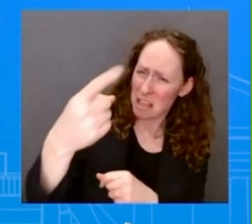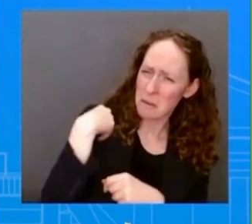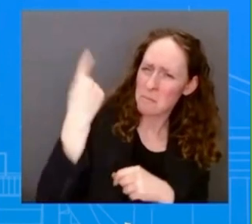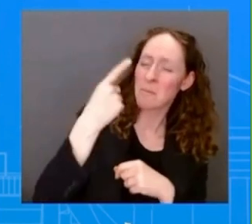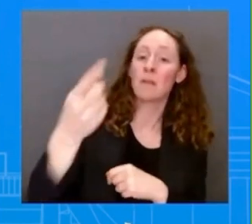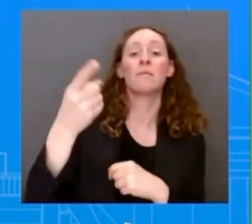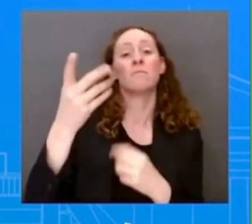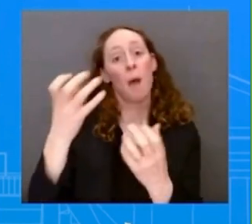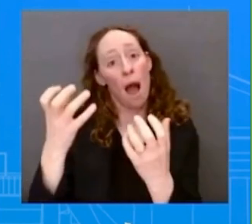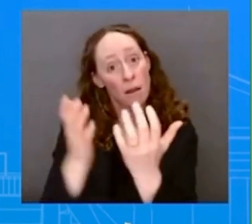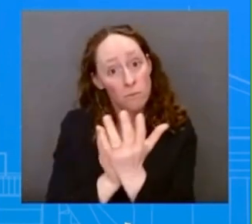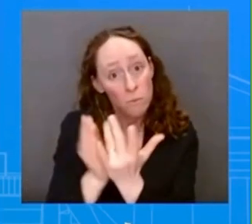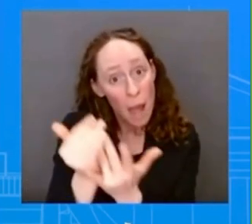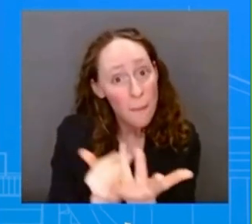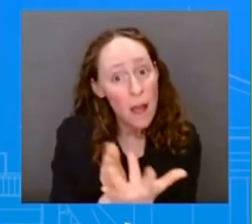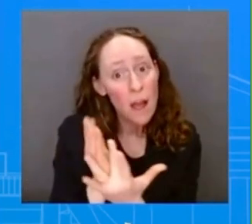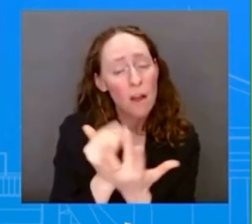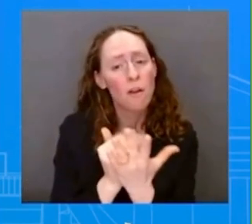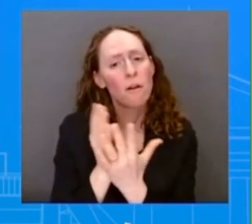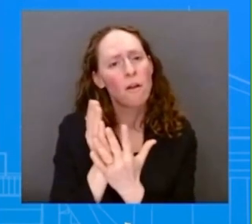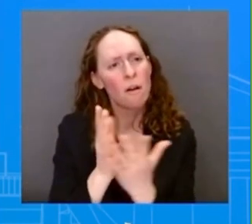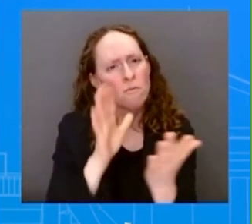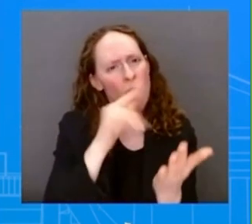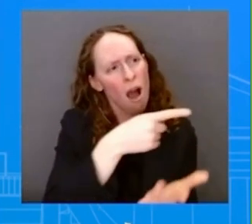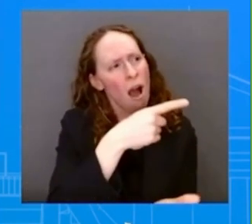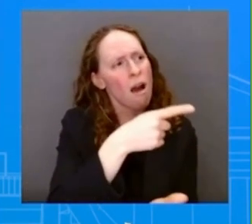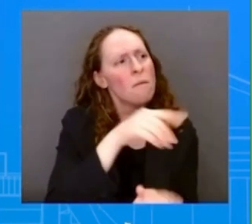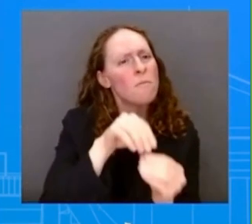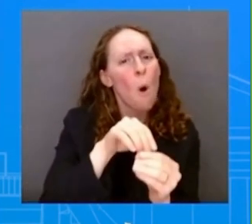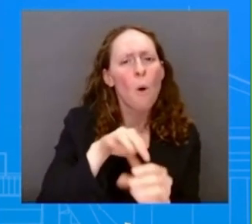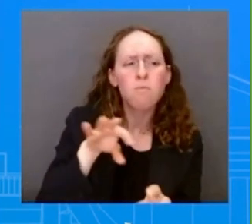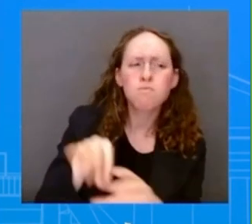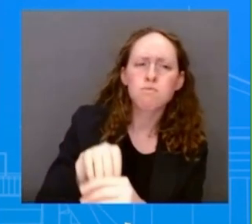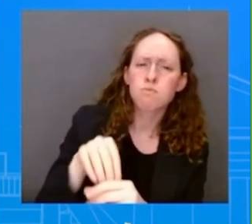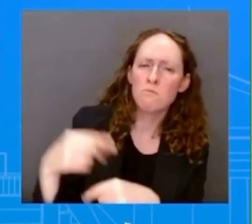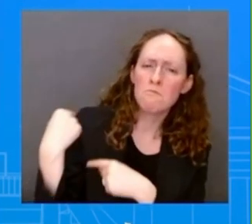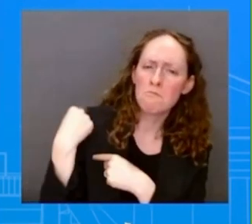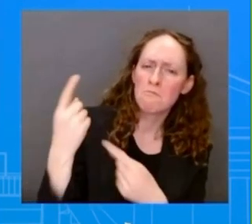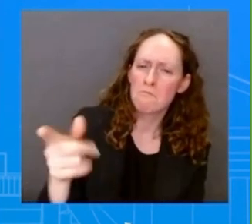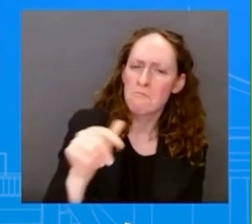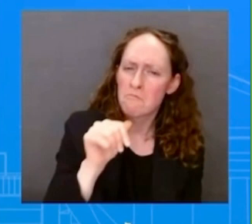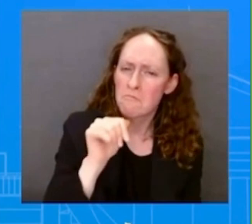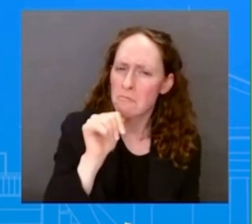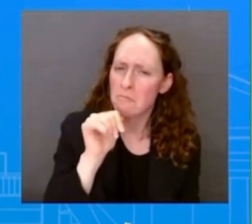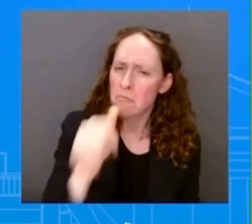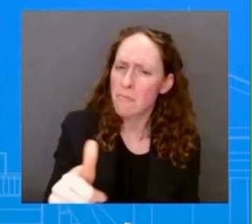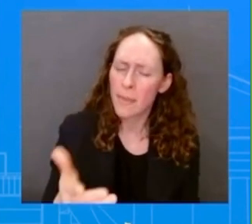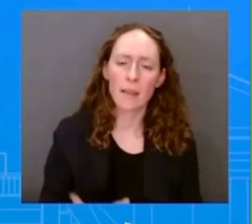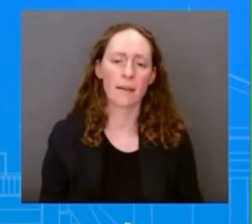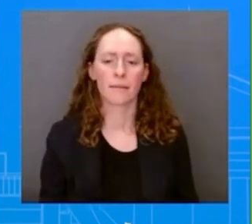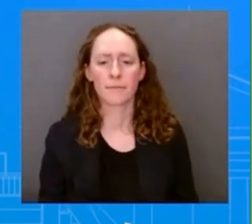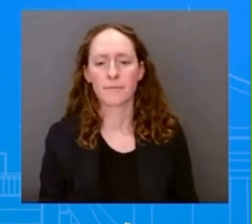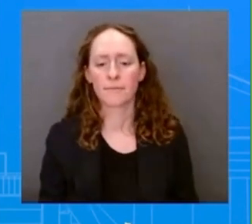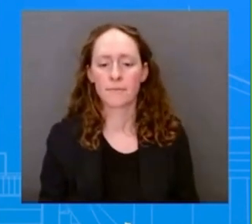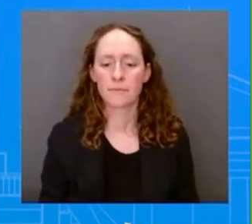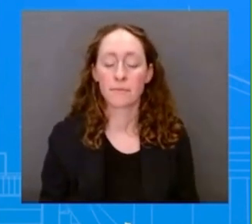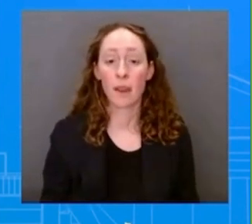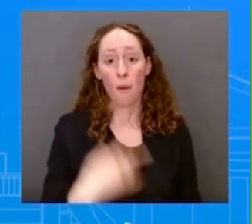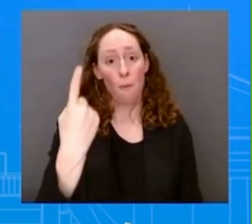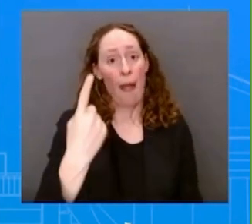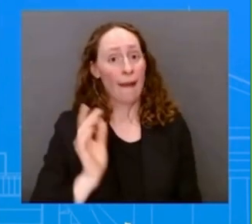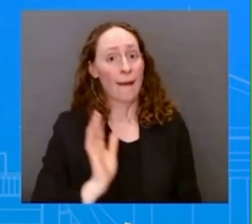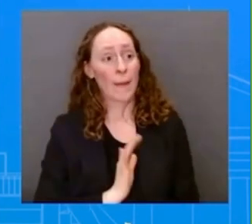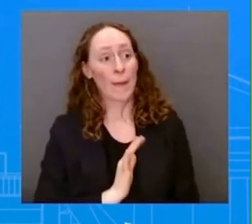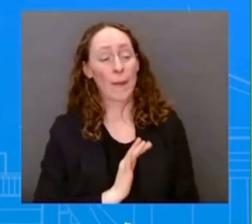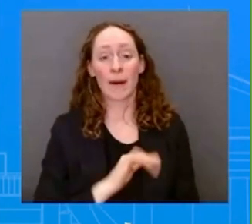question on Israel. One of the great things about the Summit for Democracy is it gives us a chance to speak on a multilateral platform